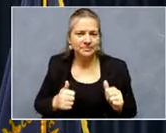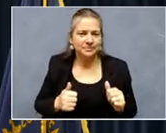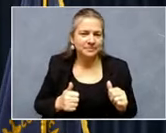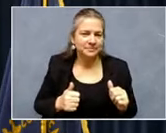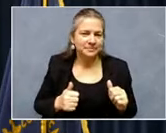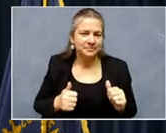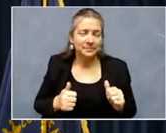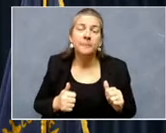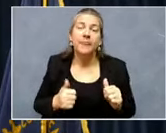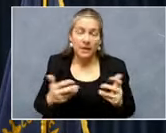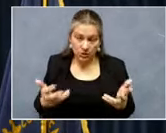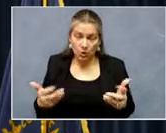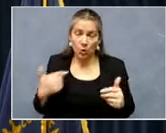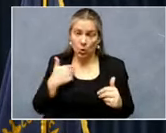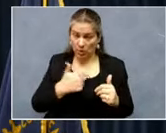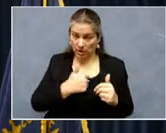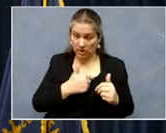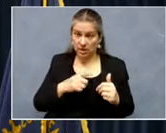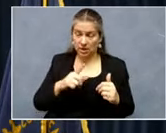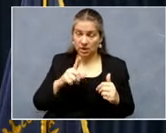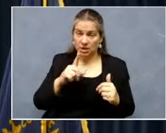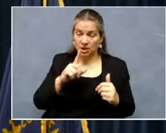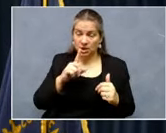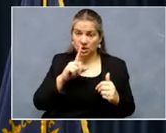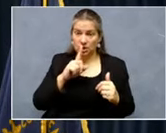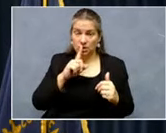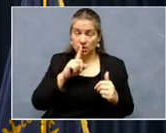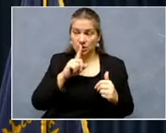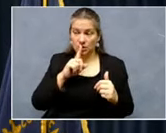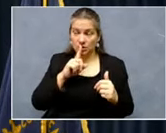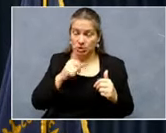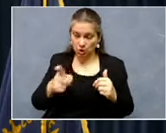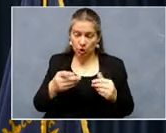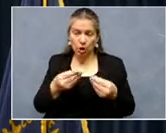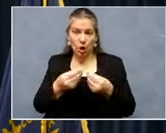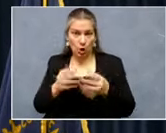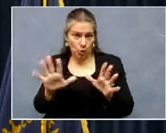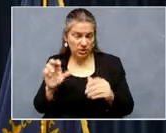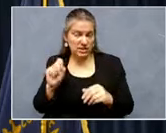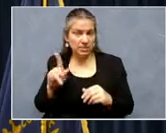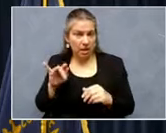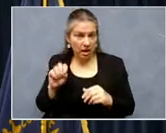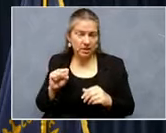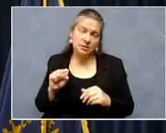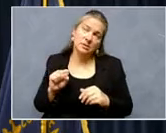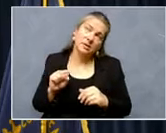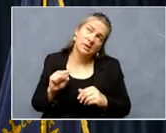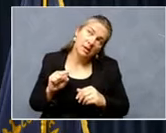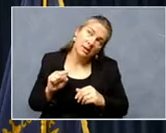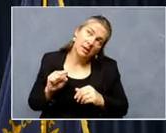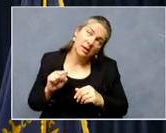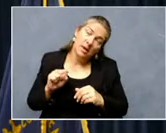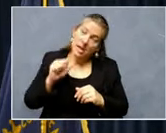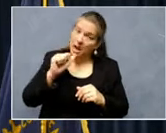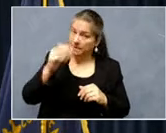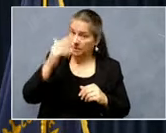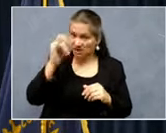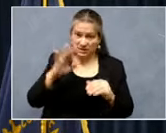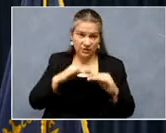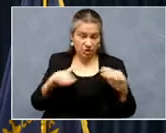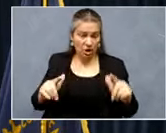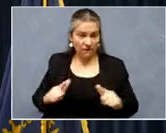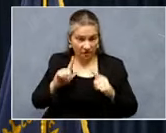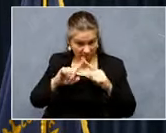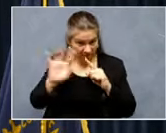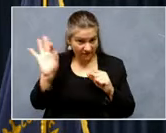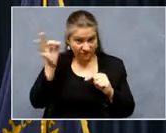So we, we certainly, um, lose supplies, not necessarily because of shelf life, but the federal government